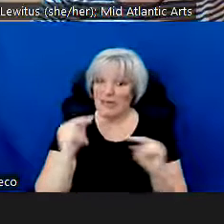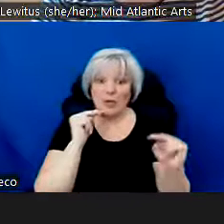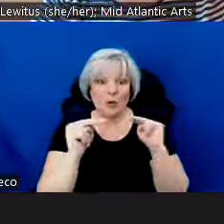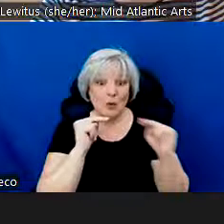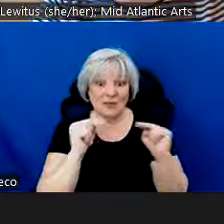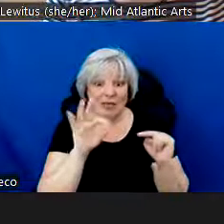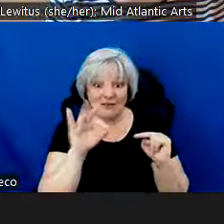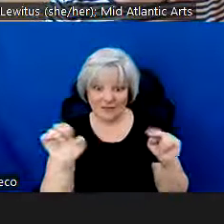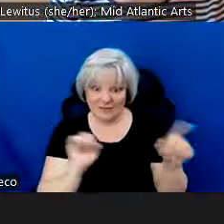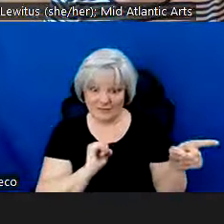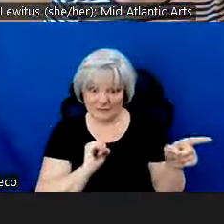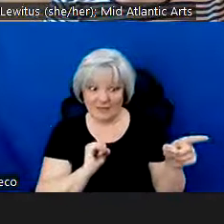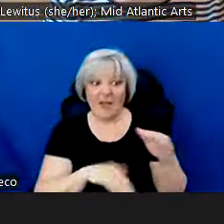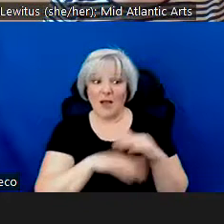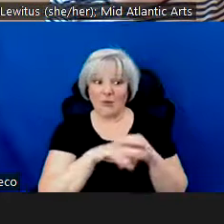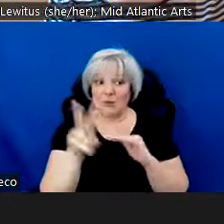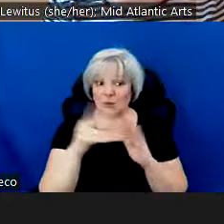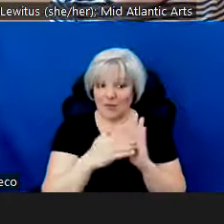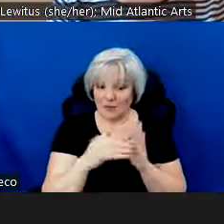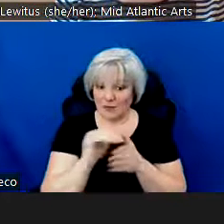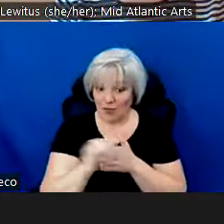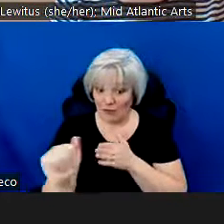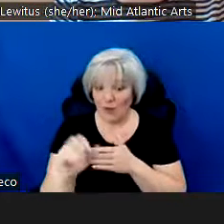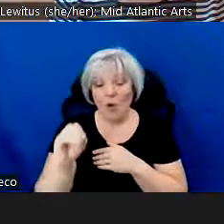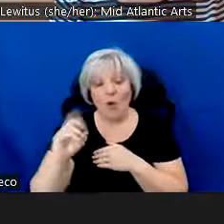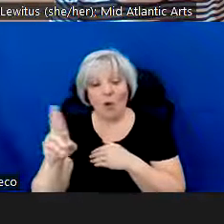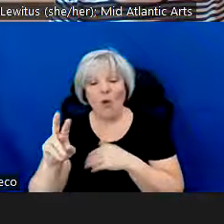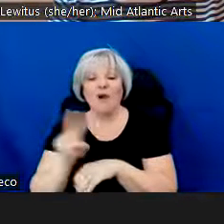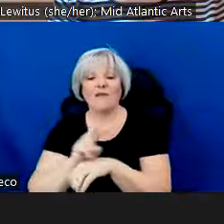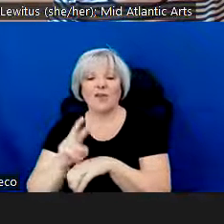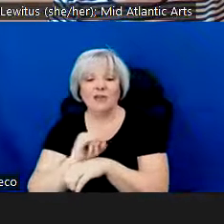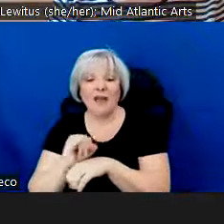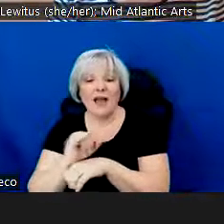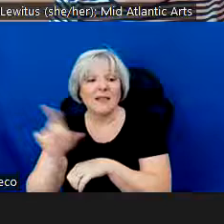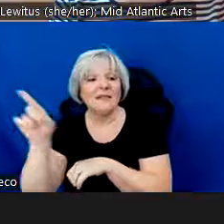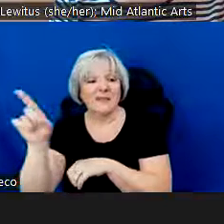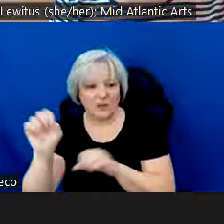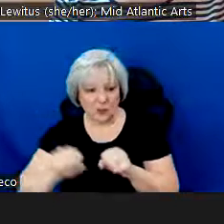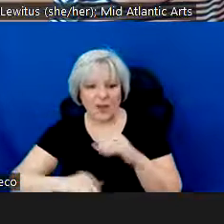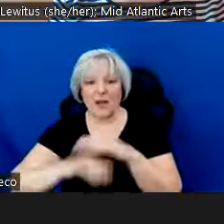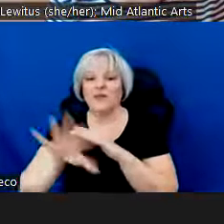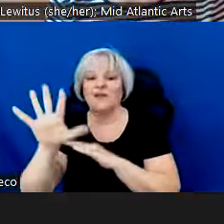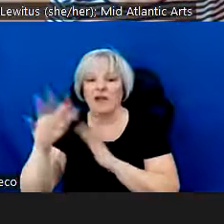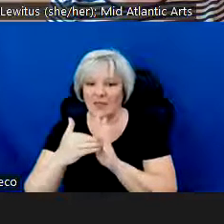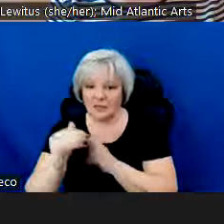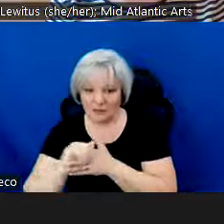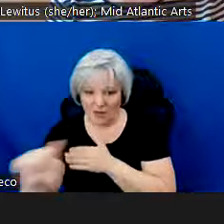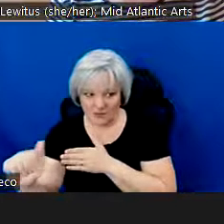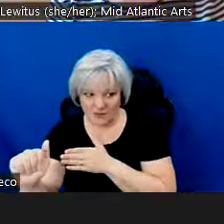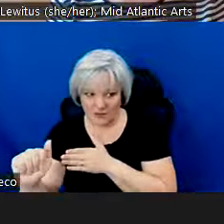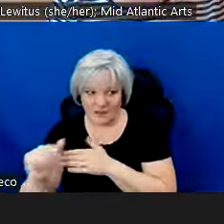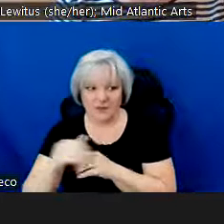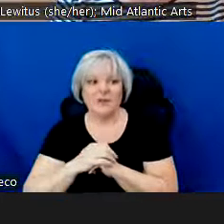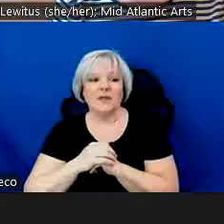fee up to $2,000, or if you're based in the U.S. Virgin Islands, up to $5,000, and